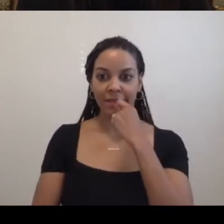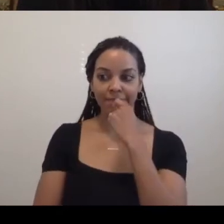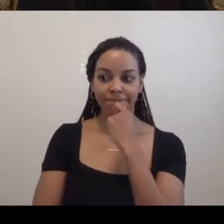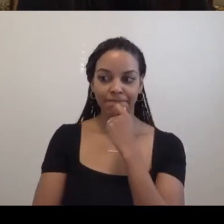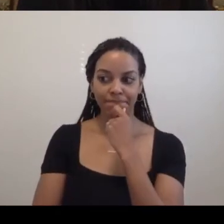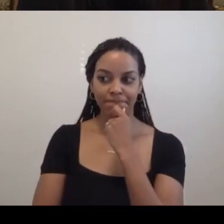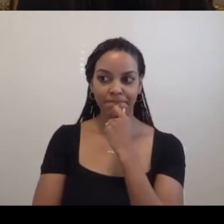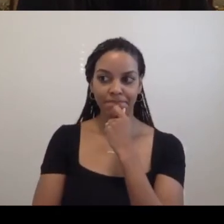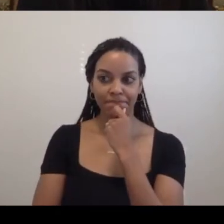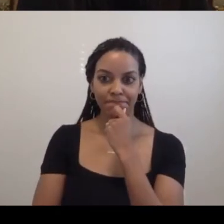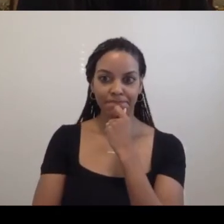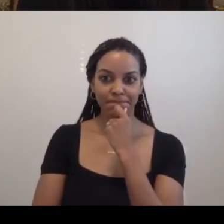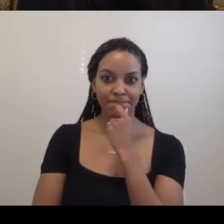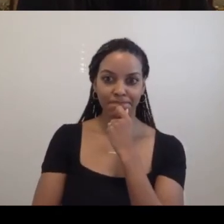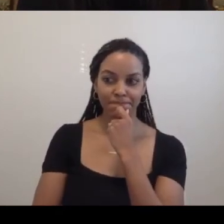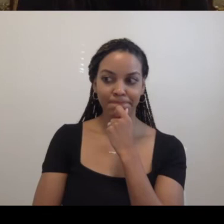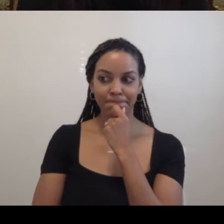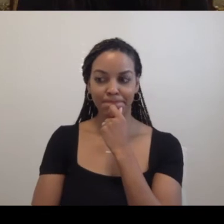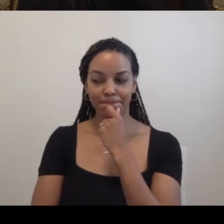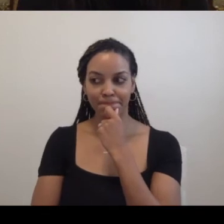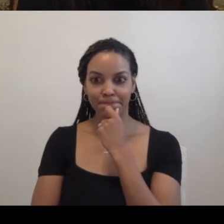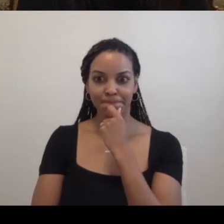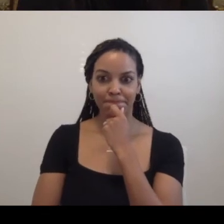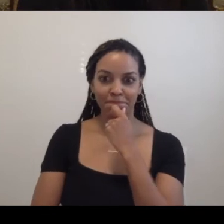tick, tick. I was flipping out.